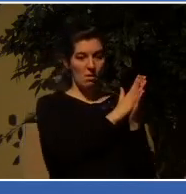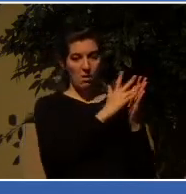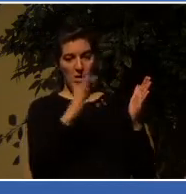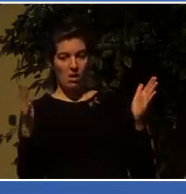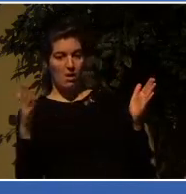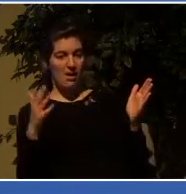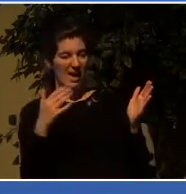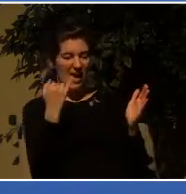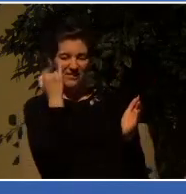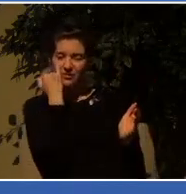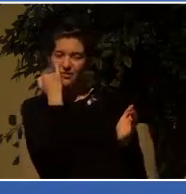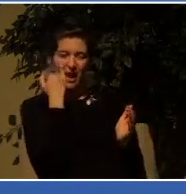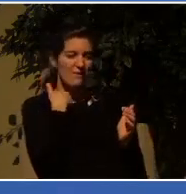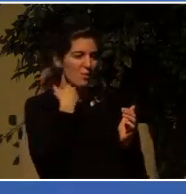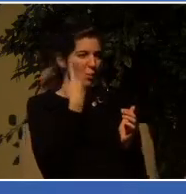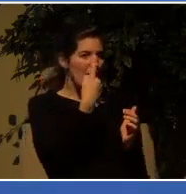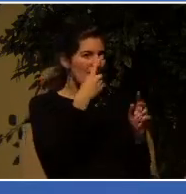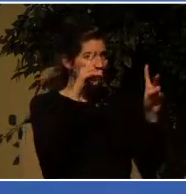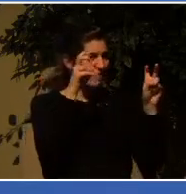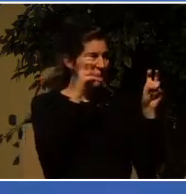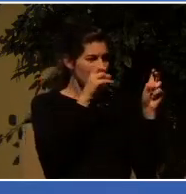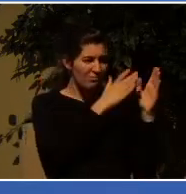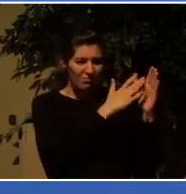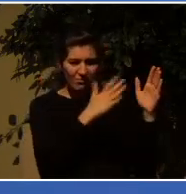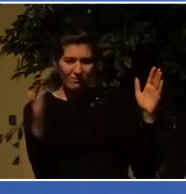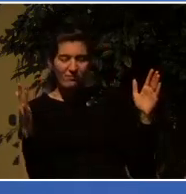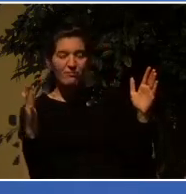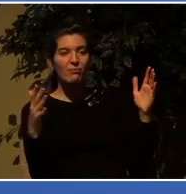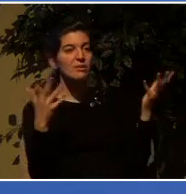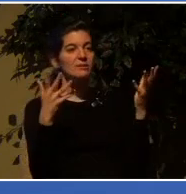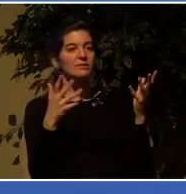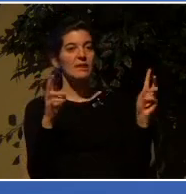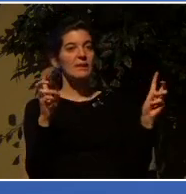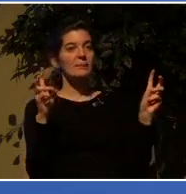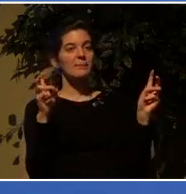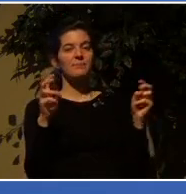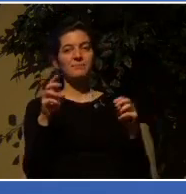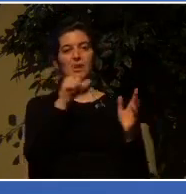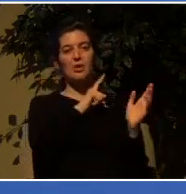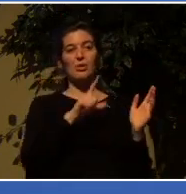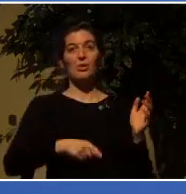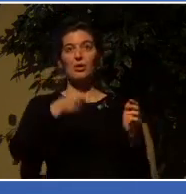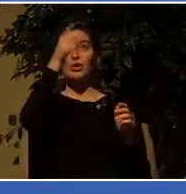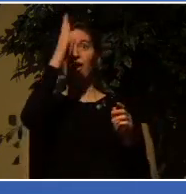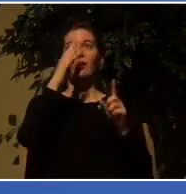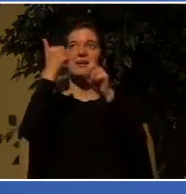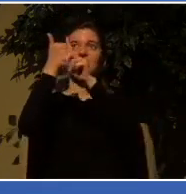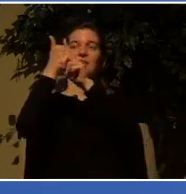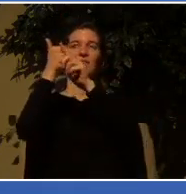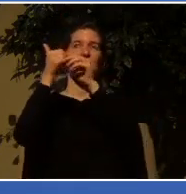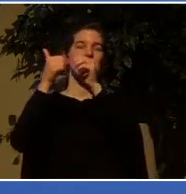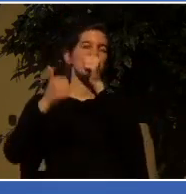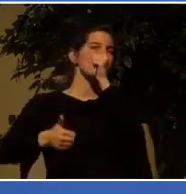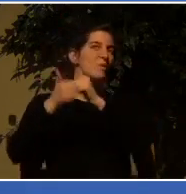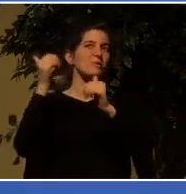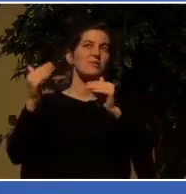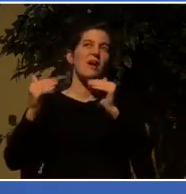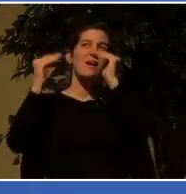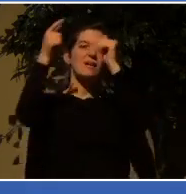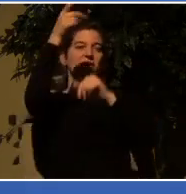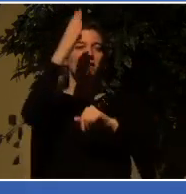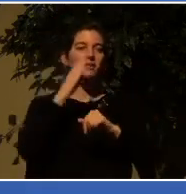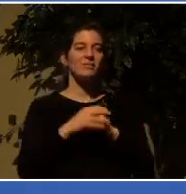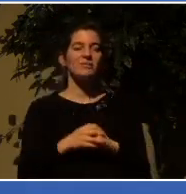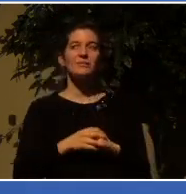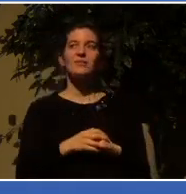it's that the Lord God is the Most High God. And he opens, and nobody can close.